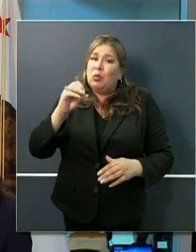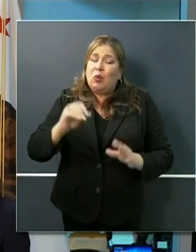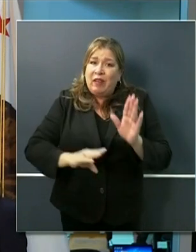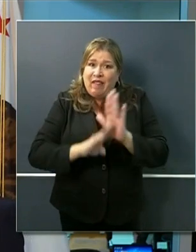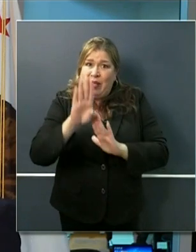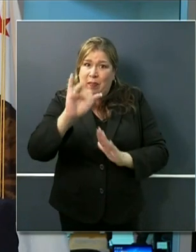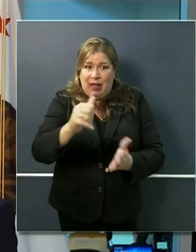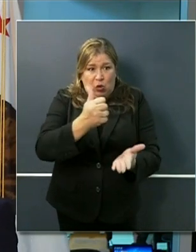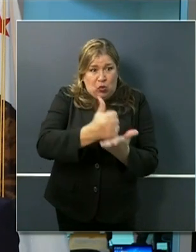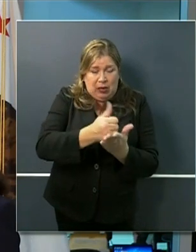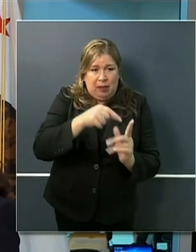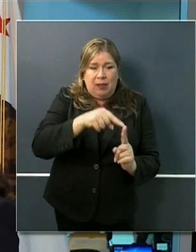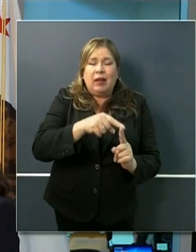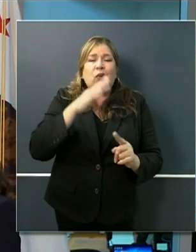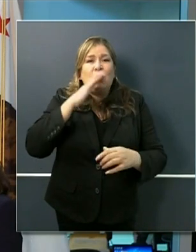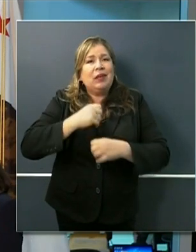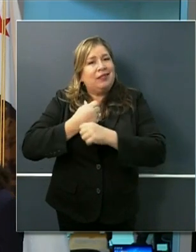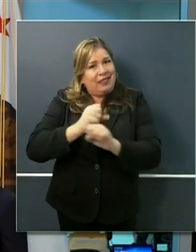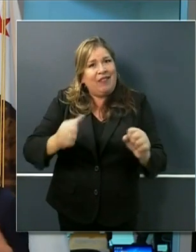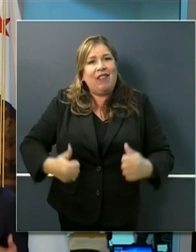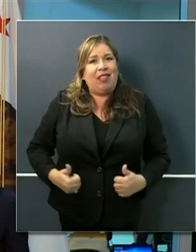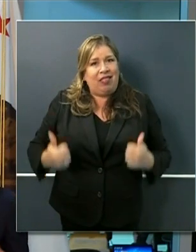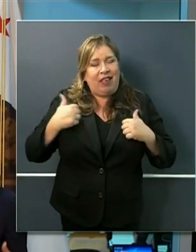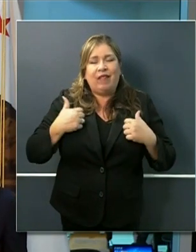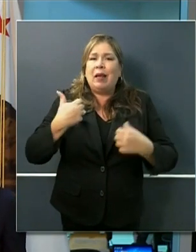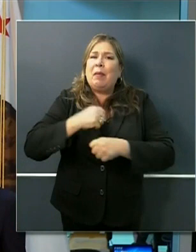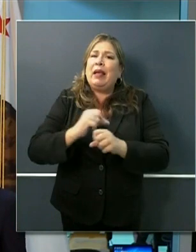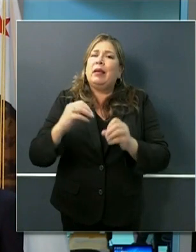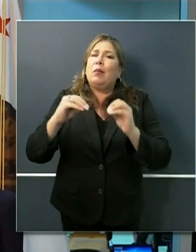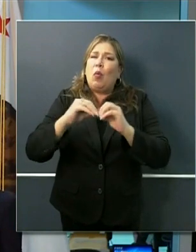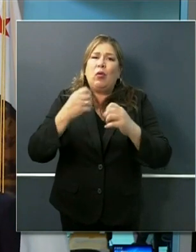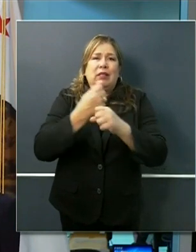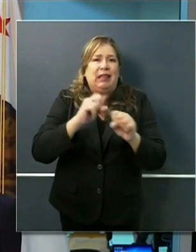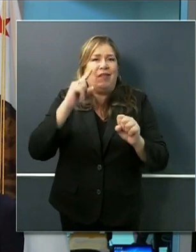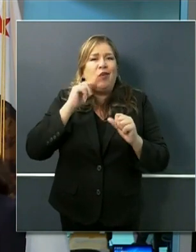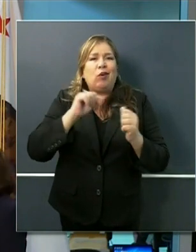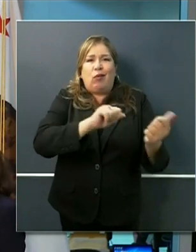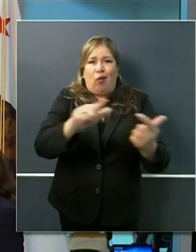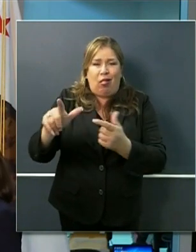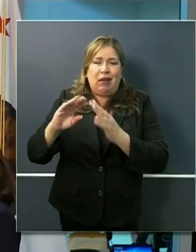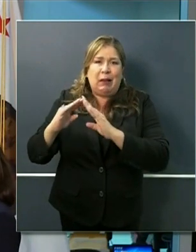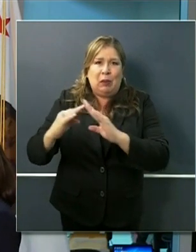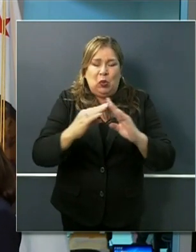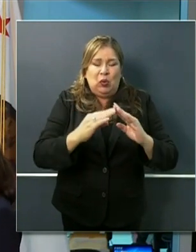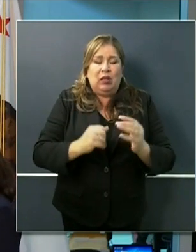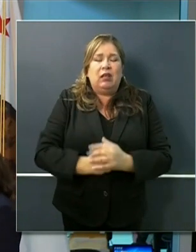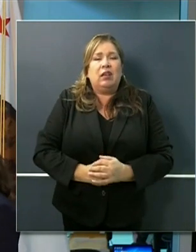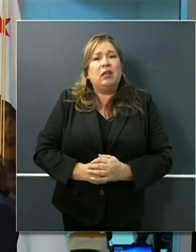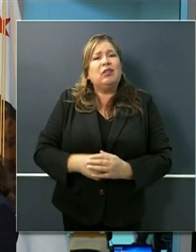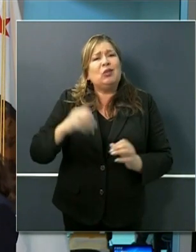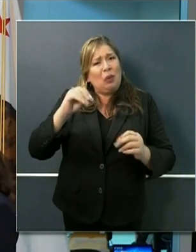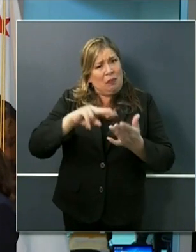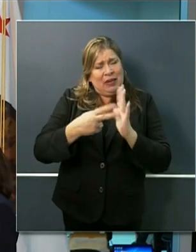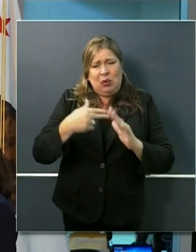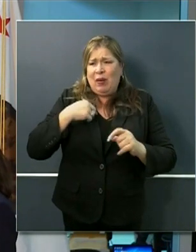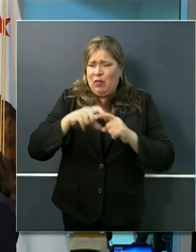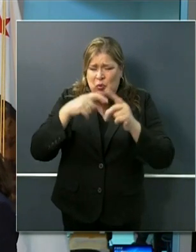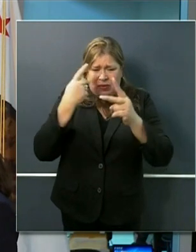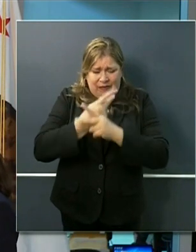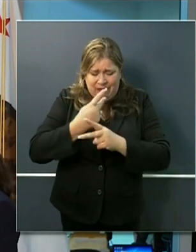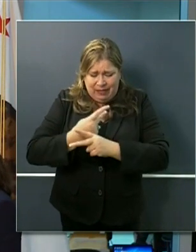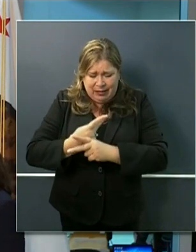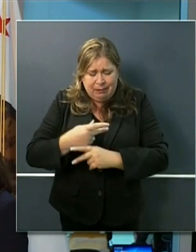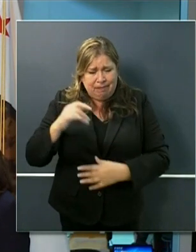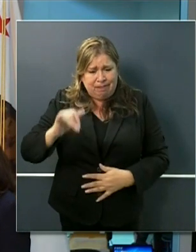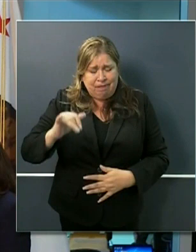individuals and make it safer for our community at large so some of the key questions and activities will be engaged in include have we built a coalition of